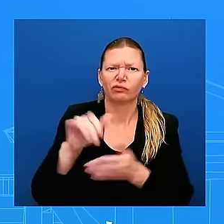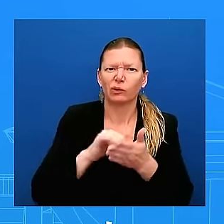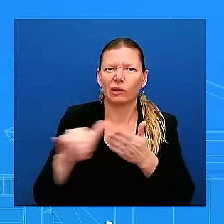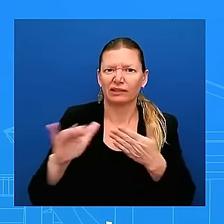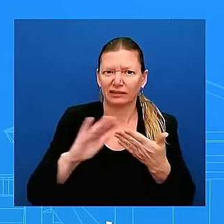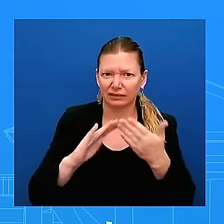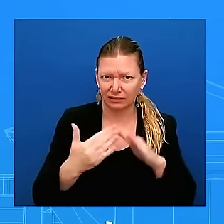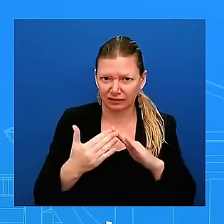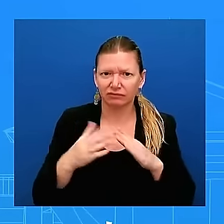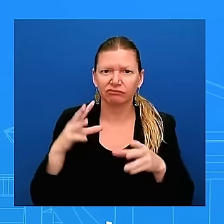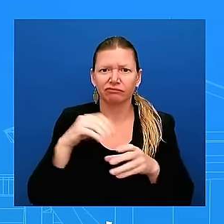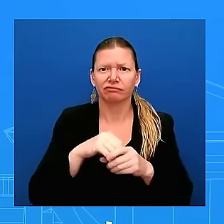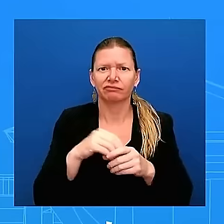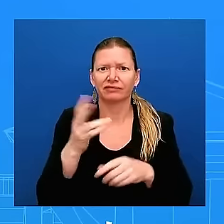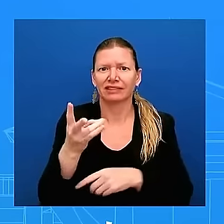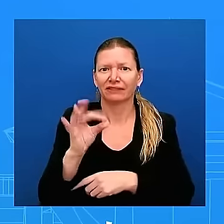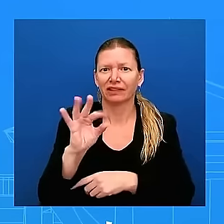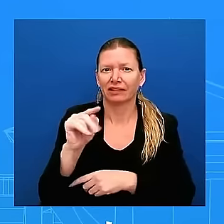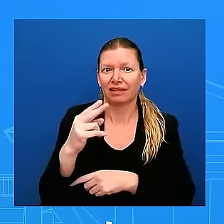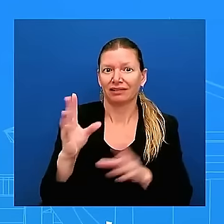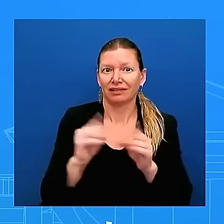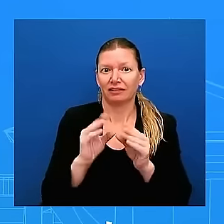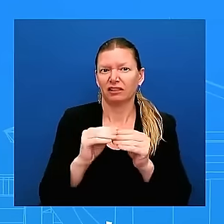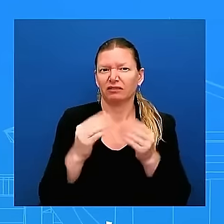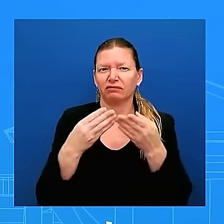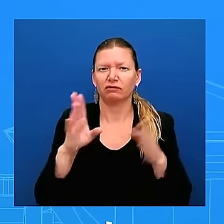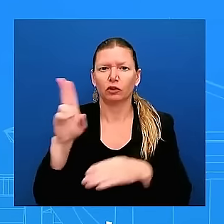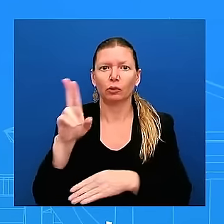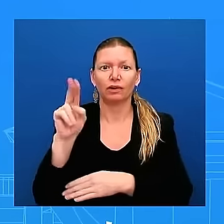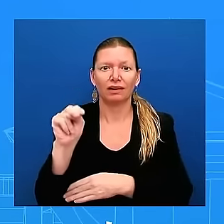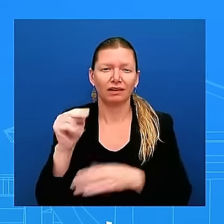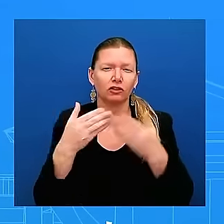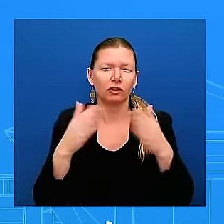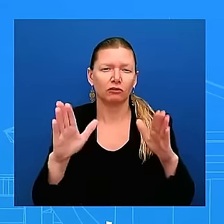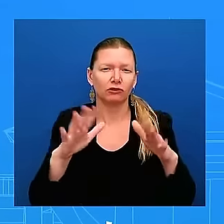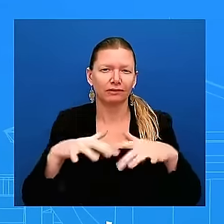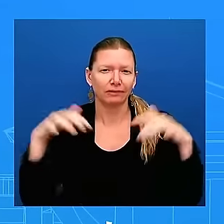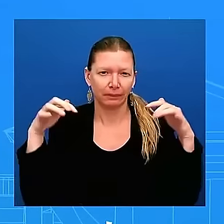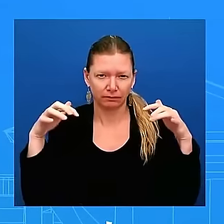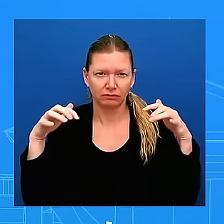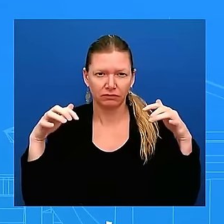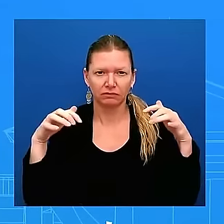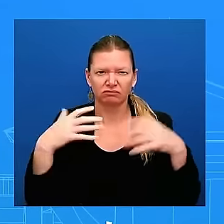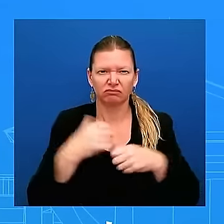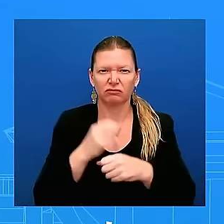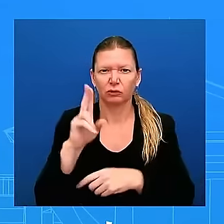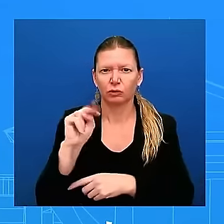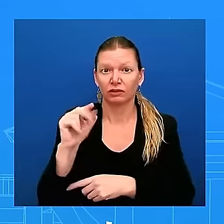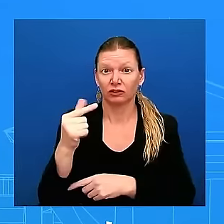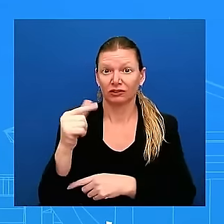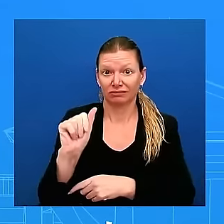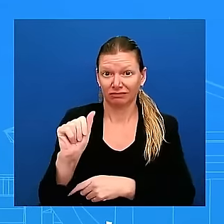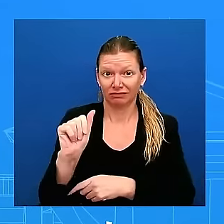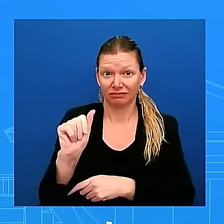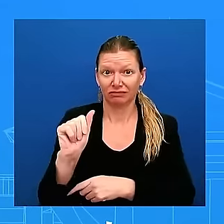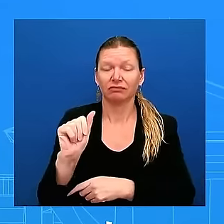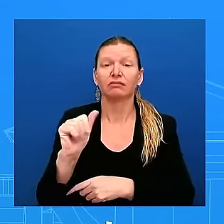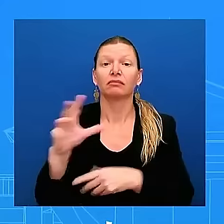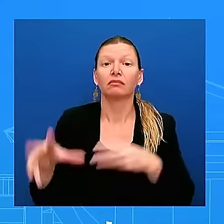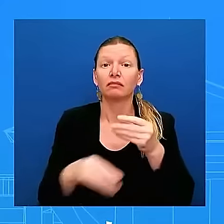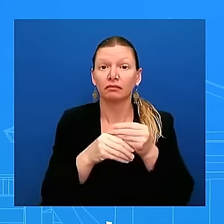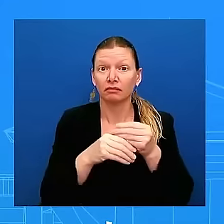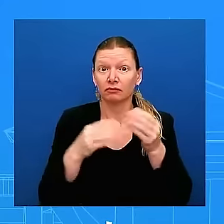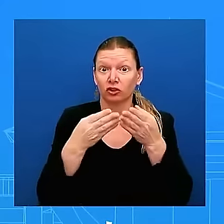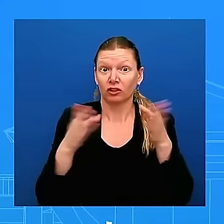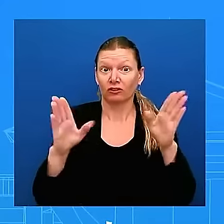United Nations General Assembly in addition to addressing the General Assembly on Tuesday the president will meet with world leaders to discuss